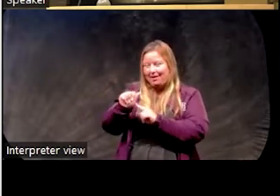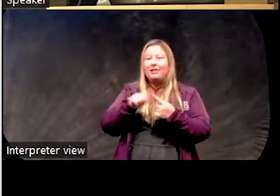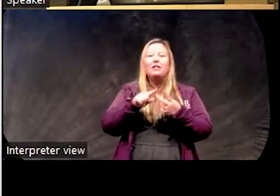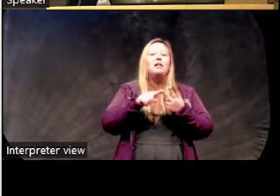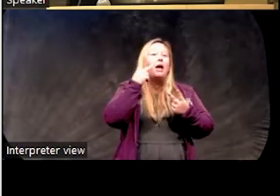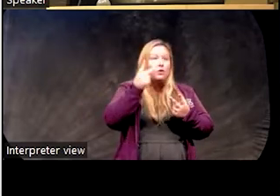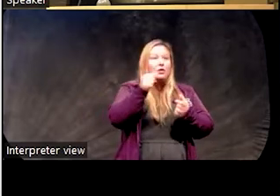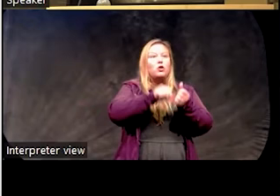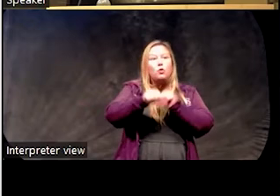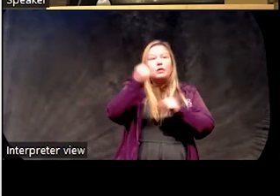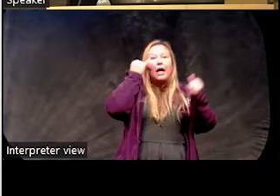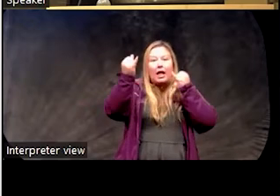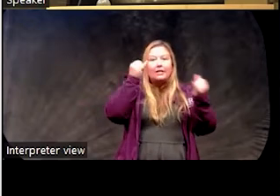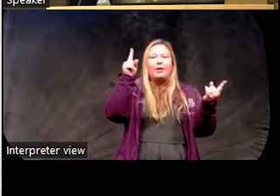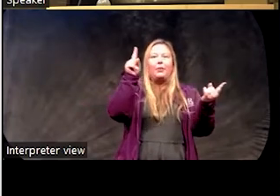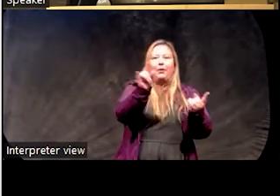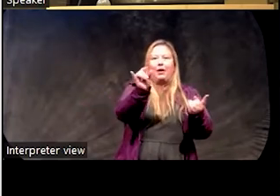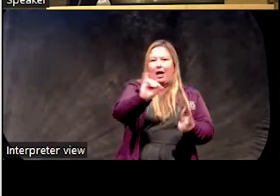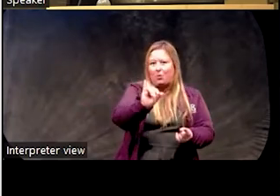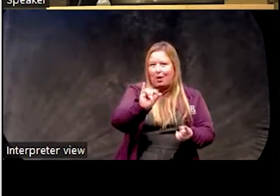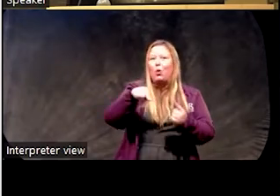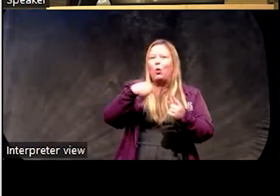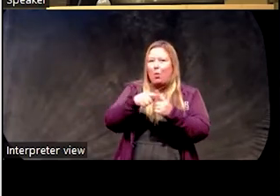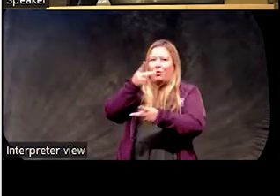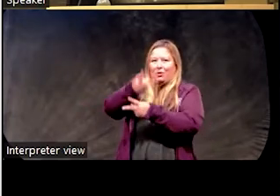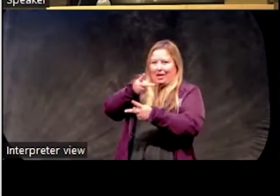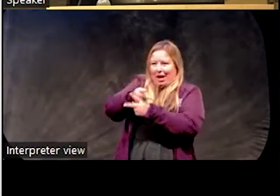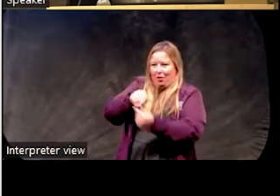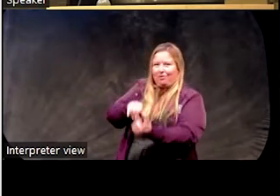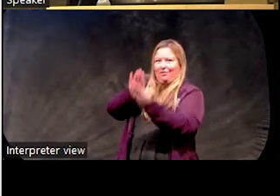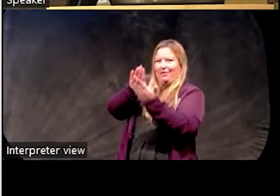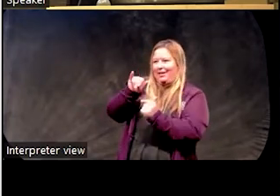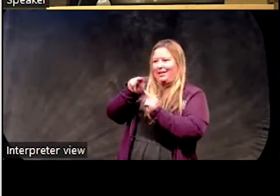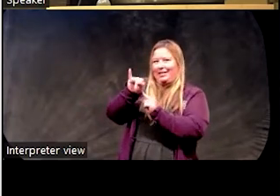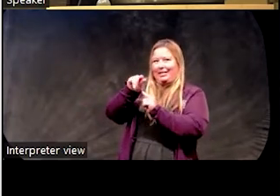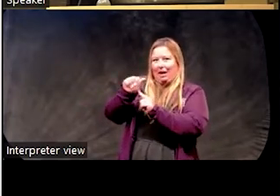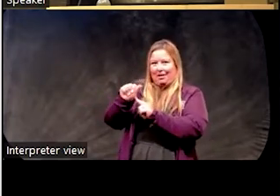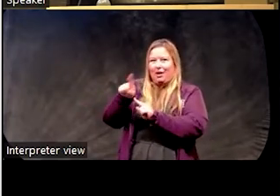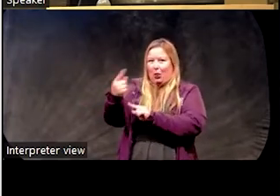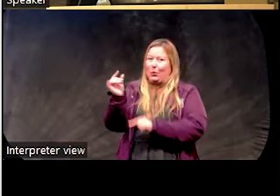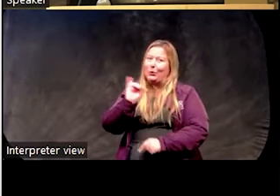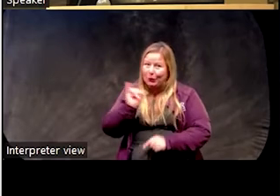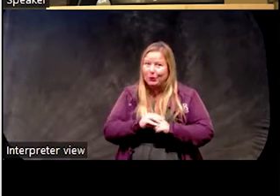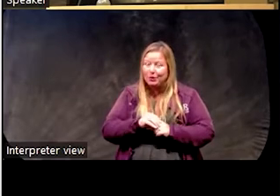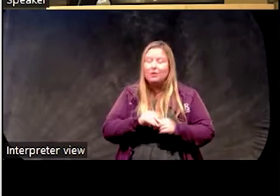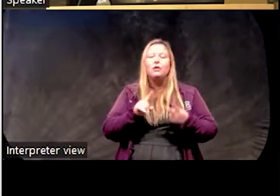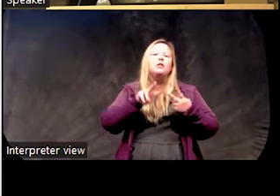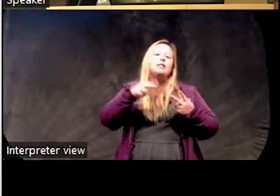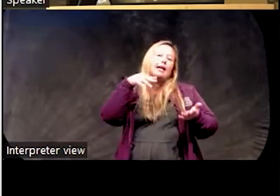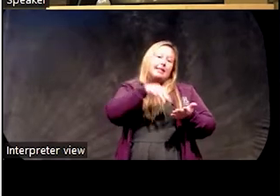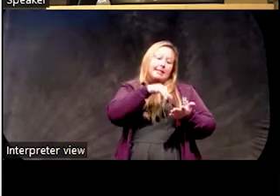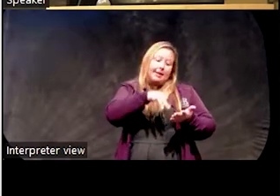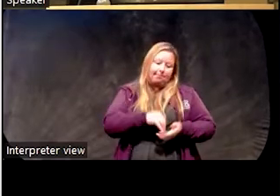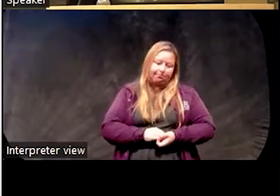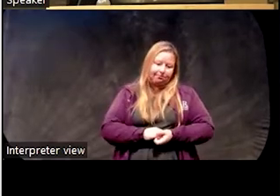in suicidal ideation severity when you treat insomnia alone without doing anything else. Study number two coming up.